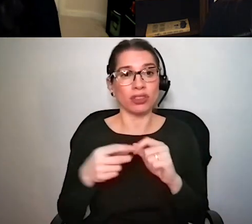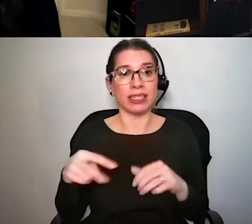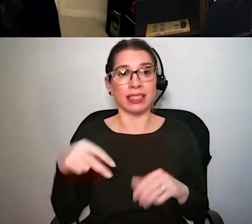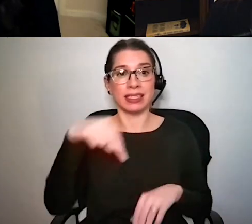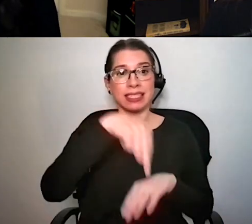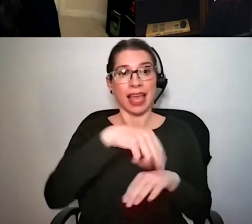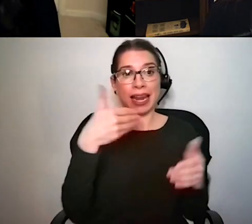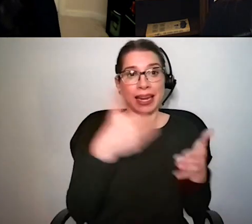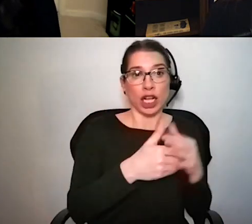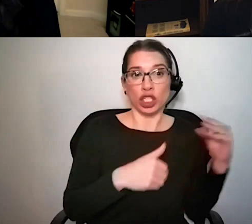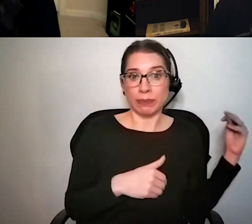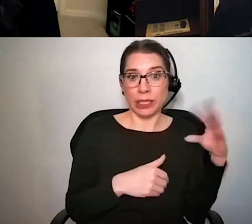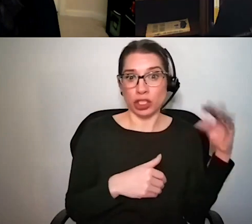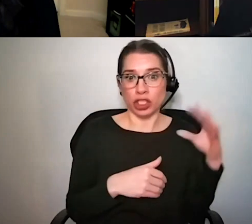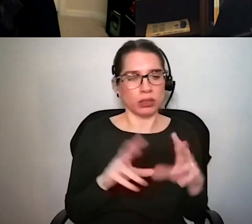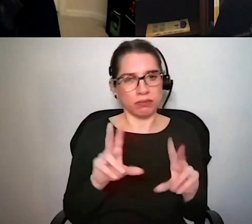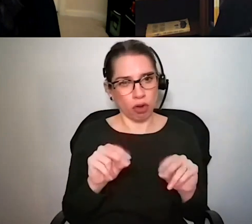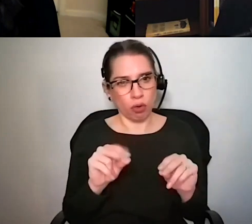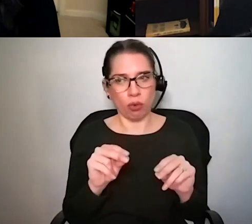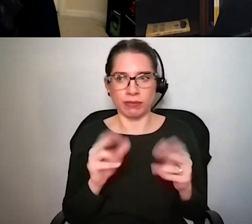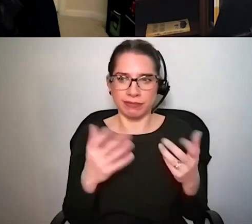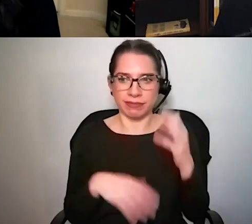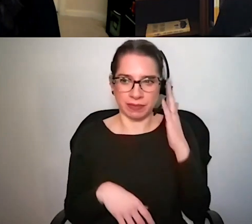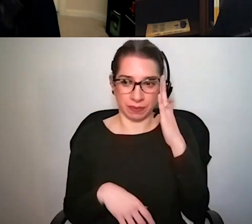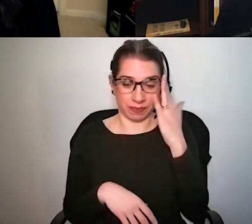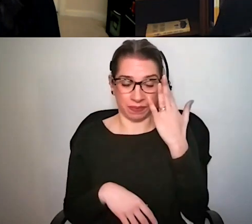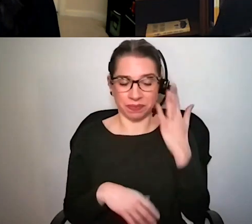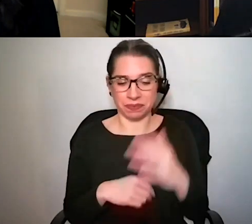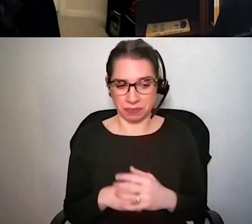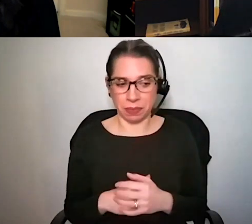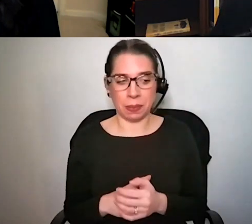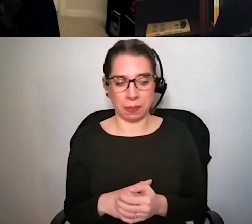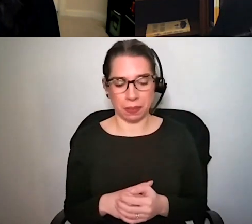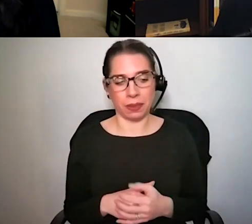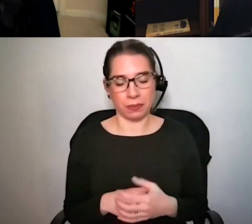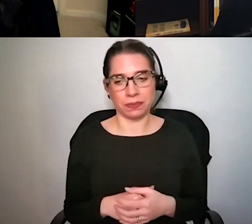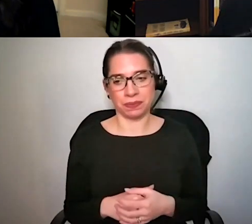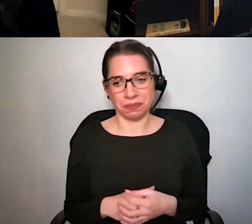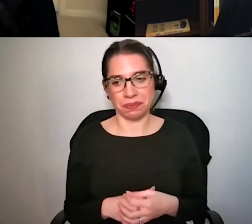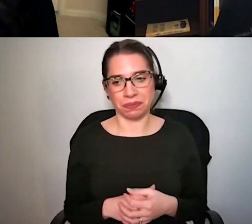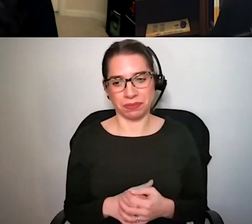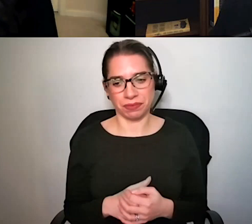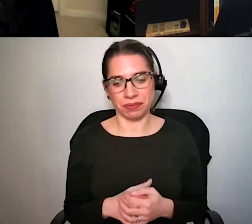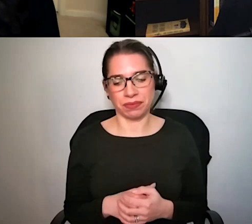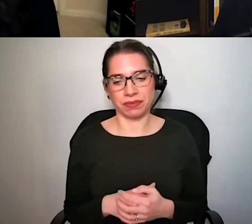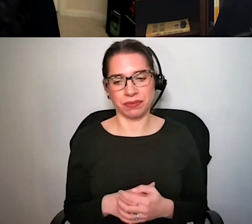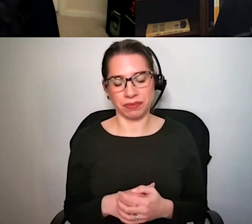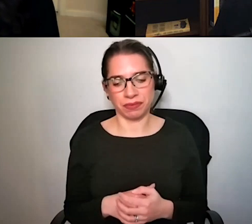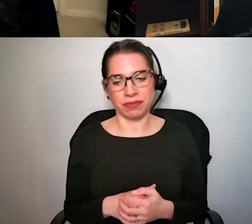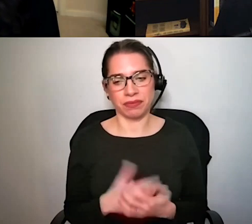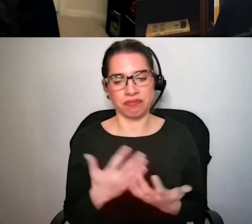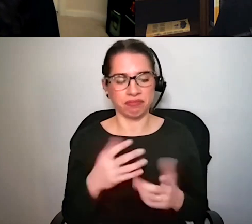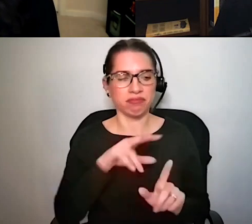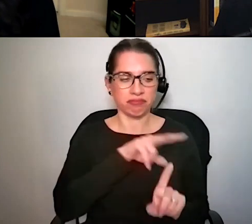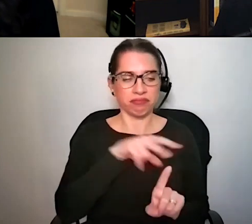could help um and so on on on the other on the other side on the kind of